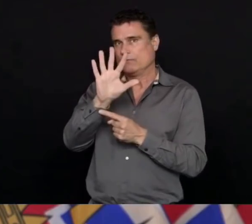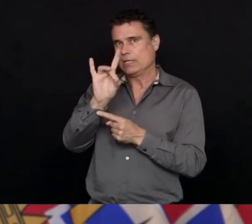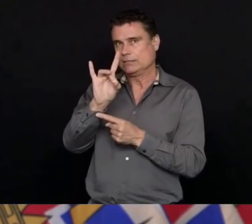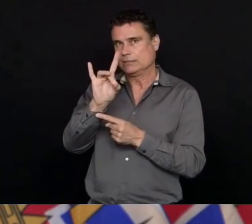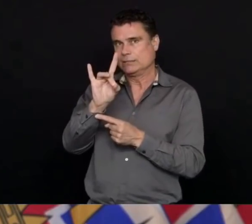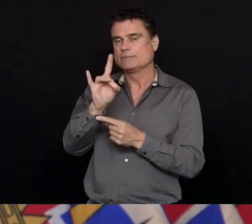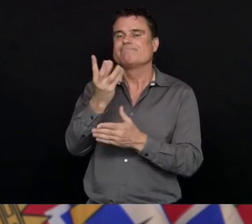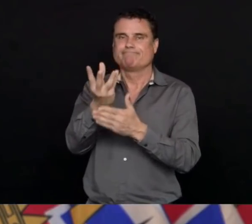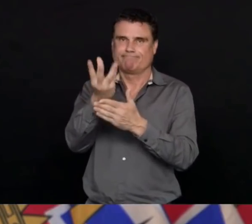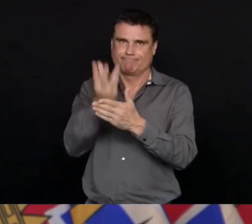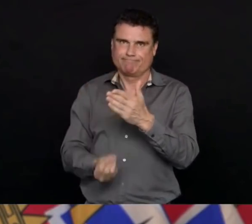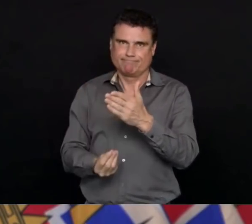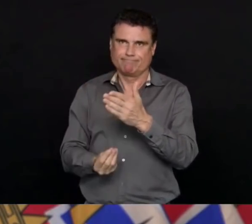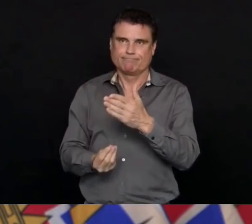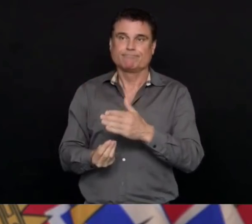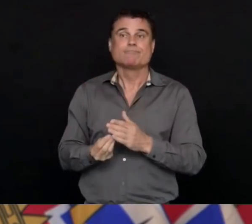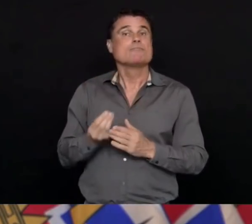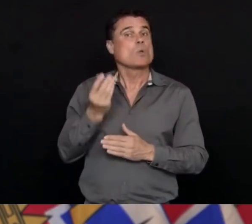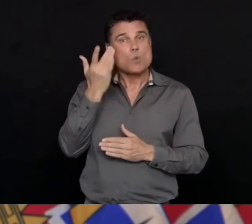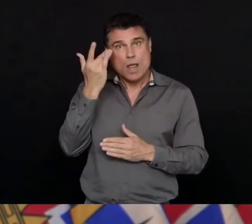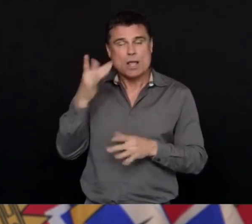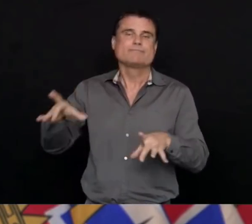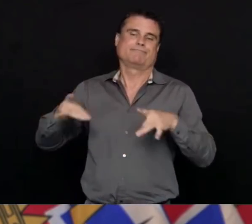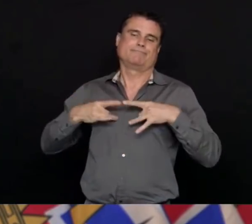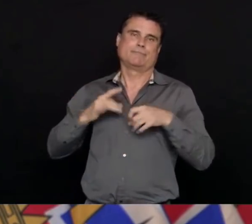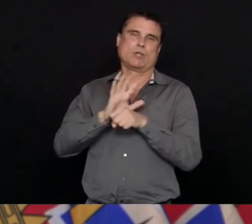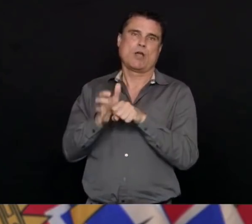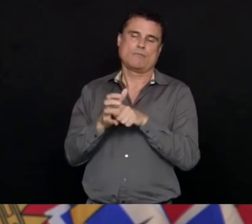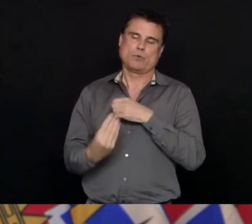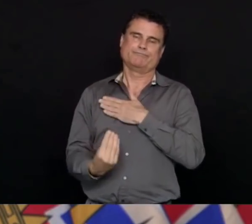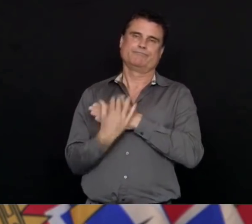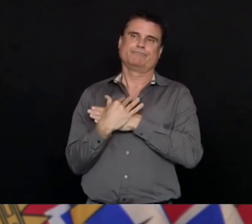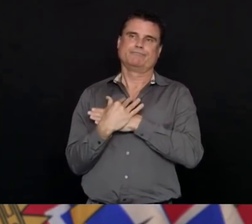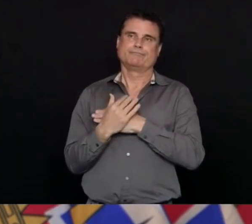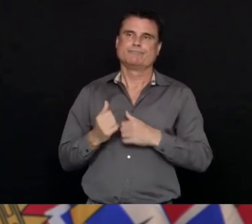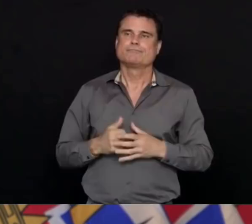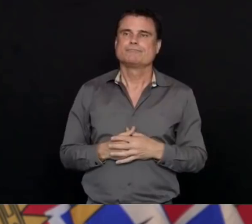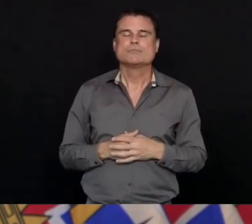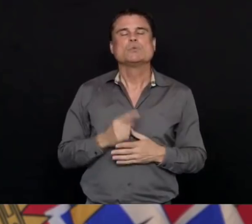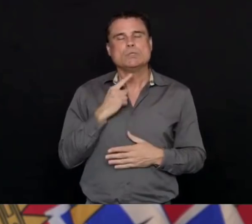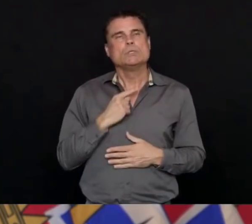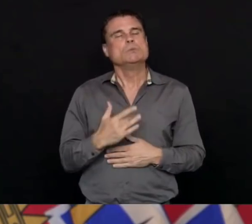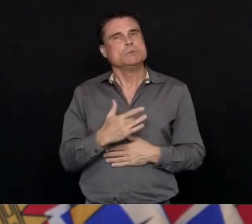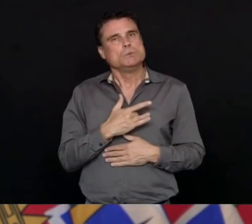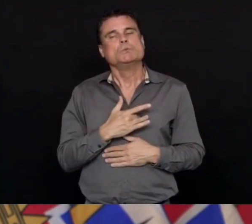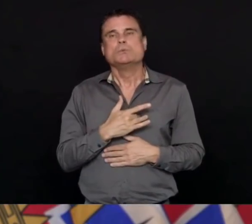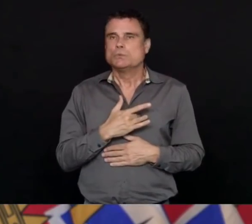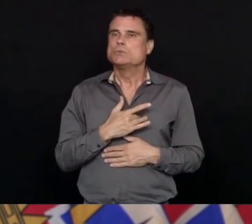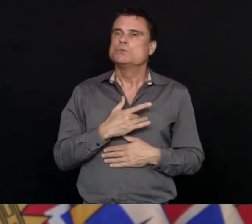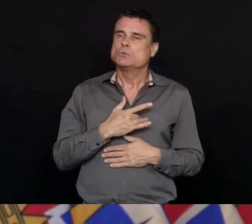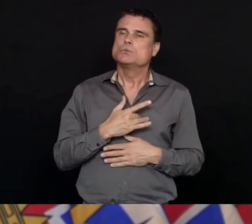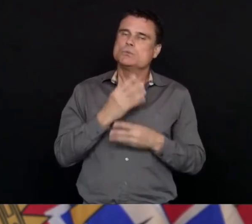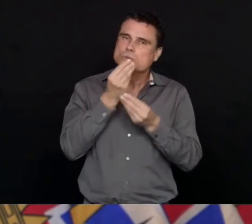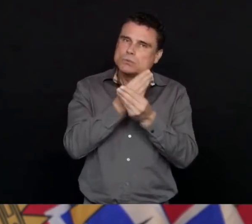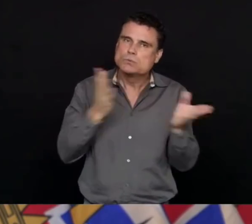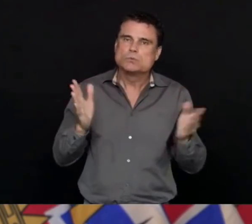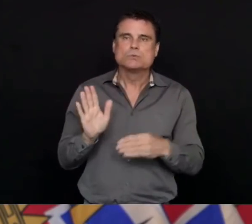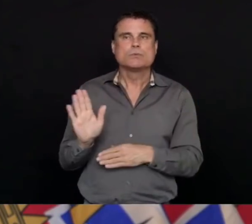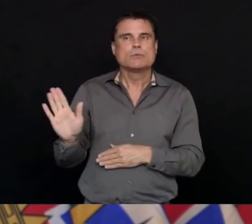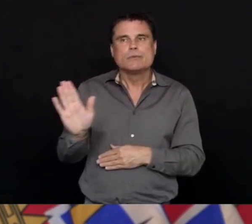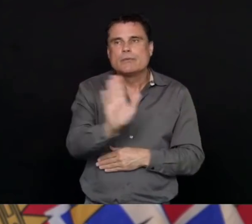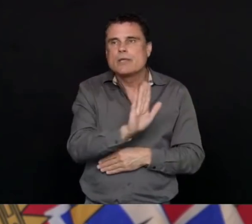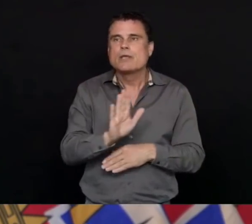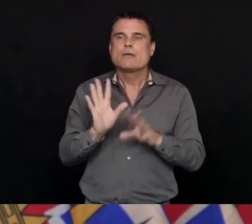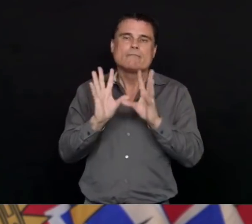our thoughts are with their families, their caregivers, and all of us who are affected, not only by people who have died from COVID